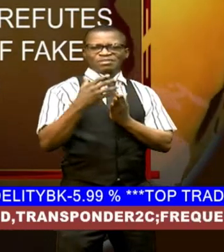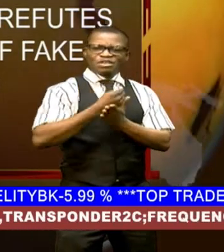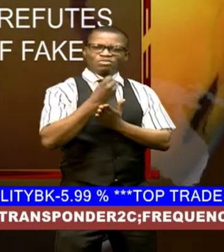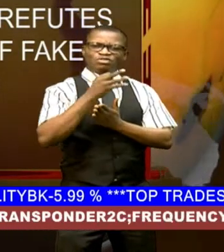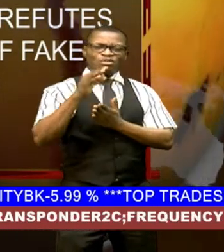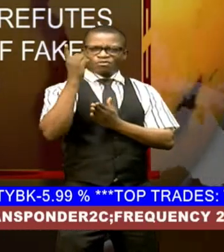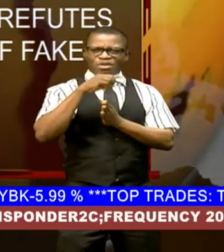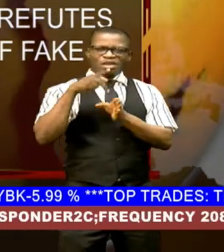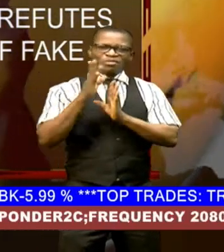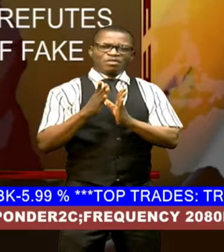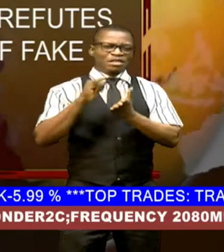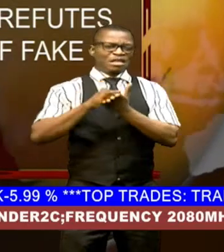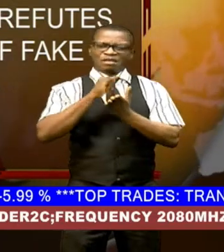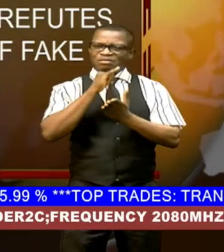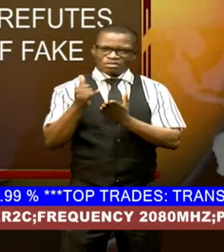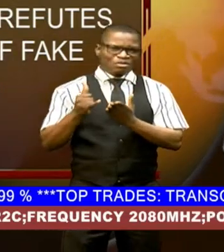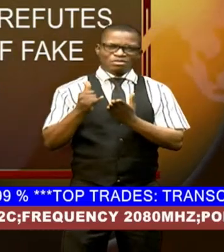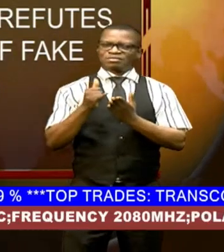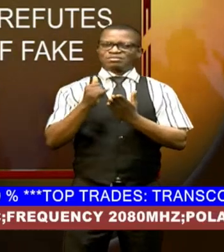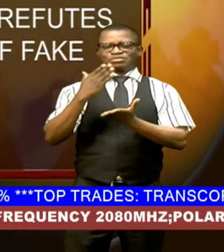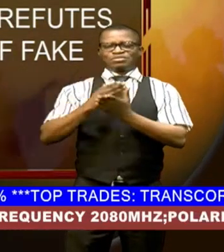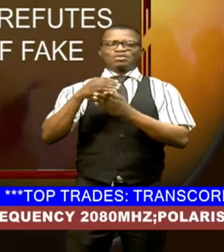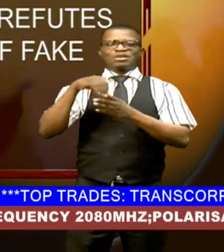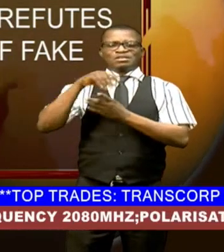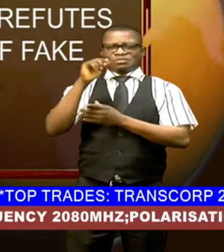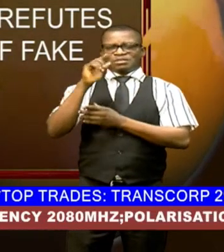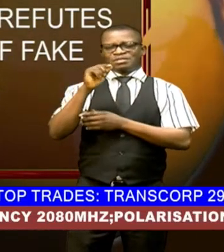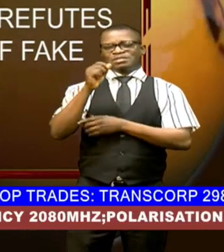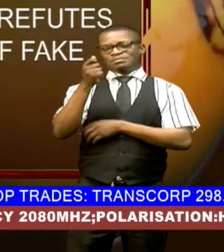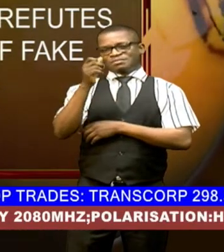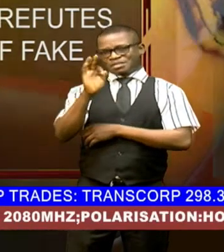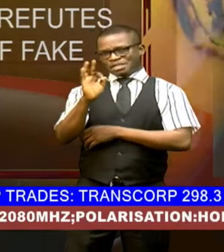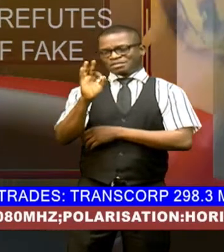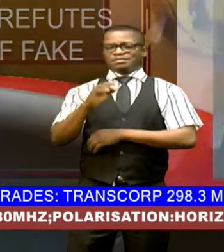which have long been laid to rest in 2019